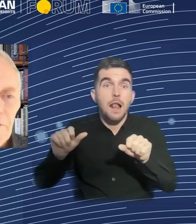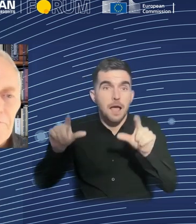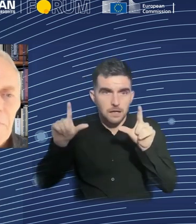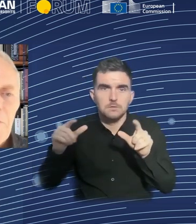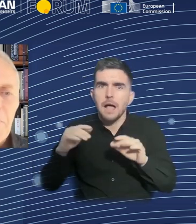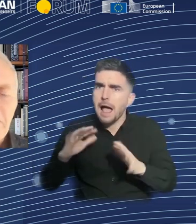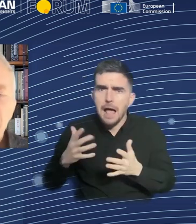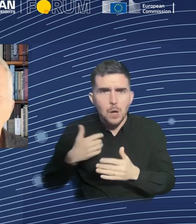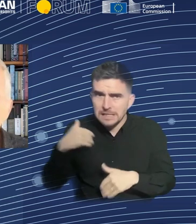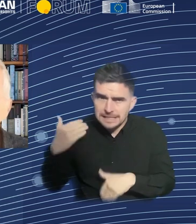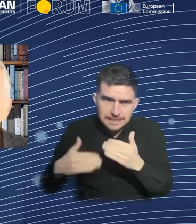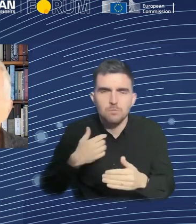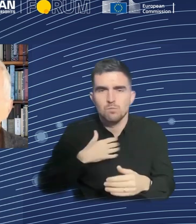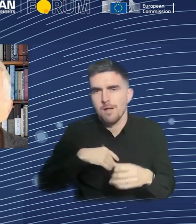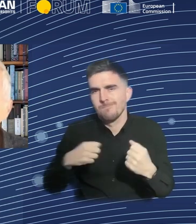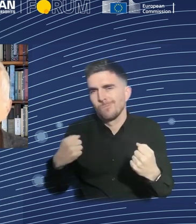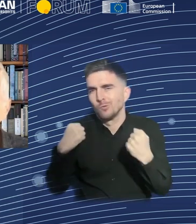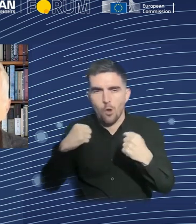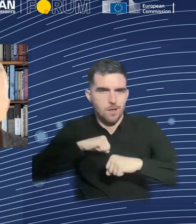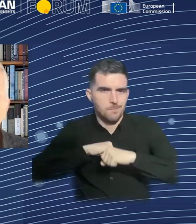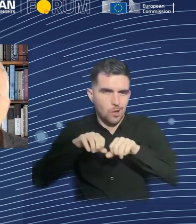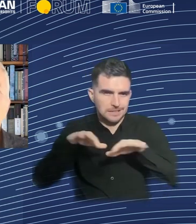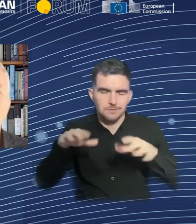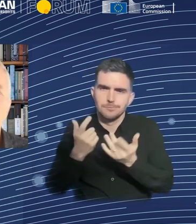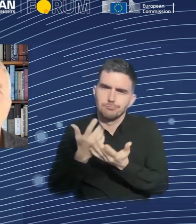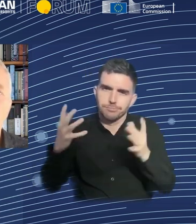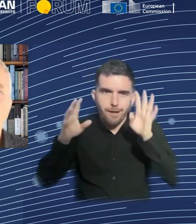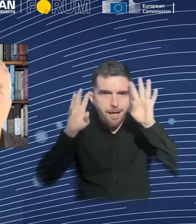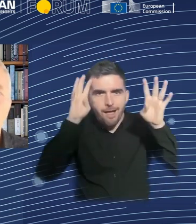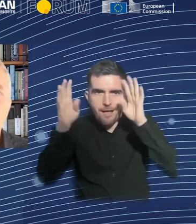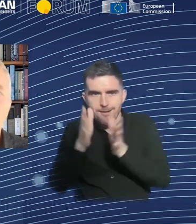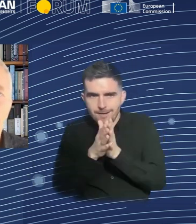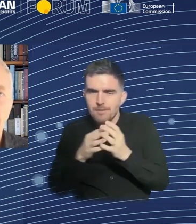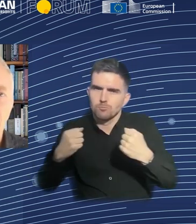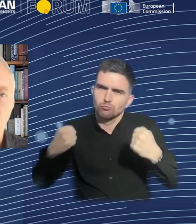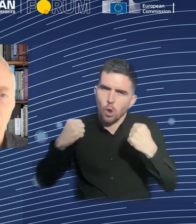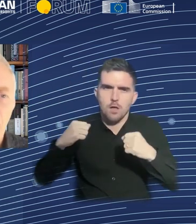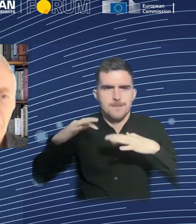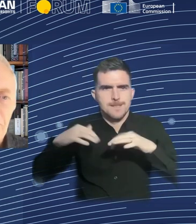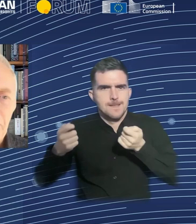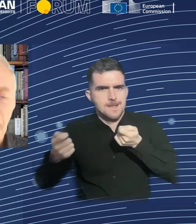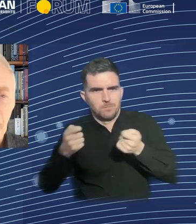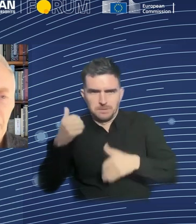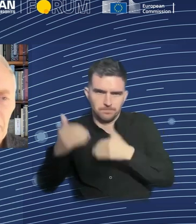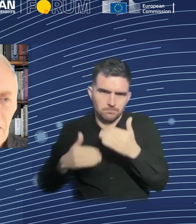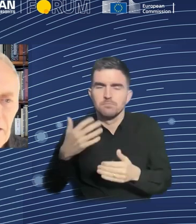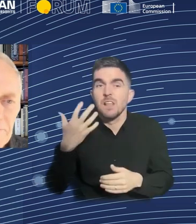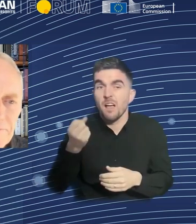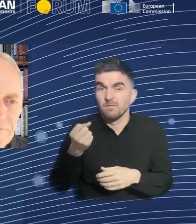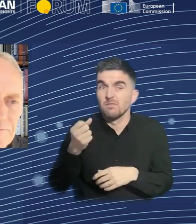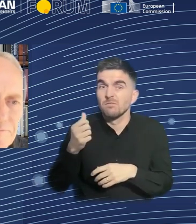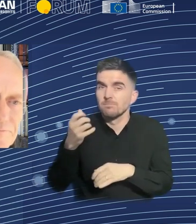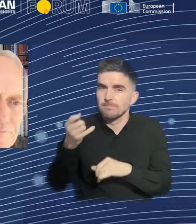But there's another final piece that I want to talk about to bring this back to this idea of jobs. And that's next slide.